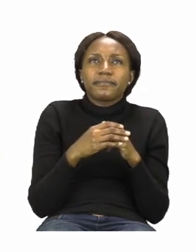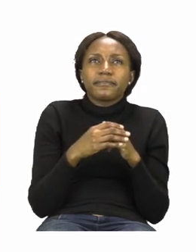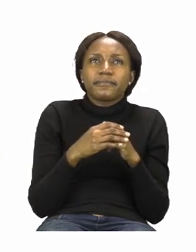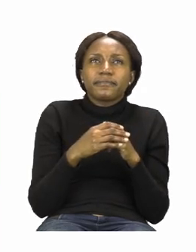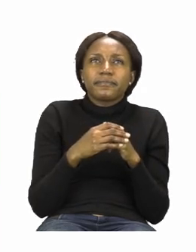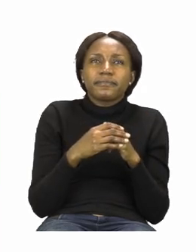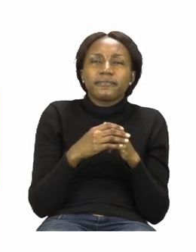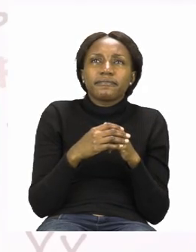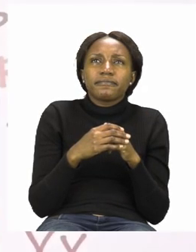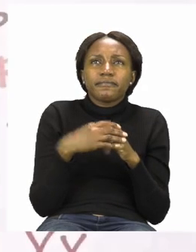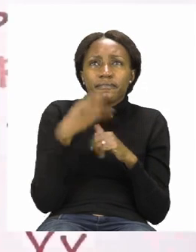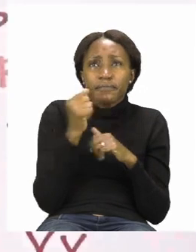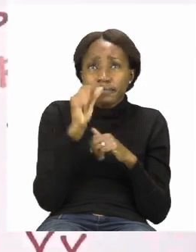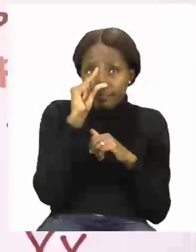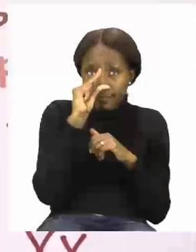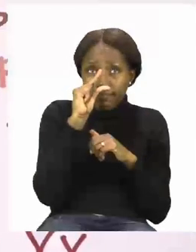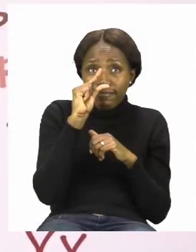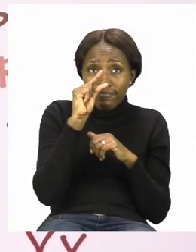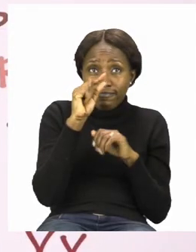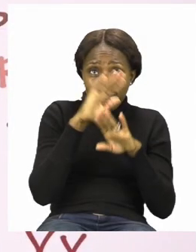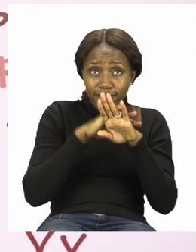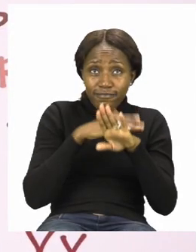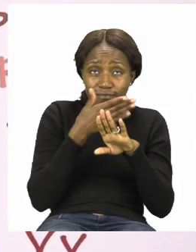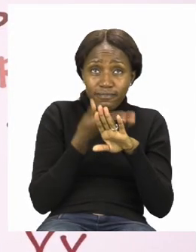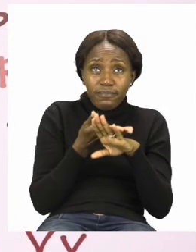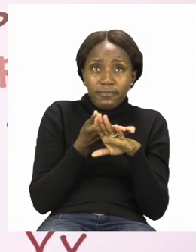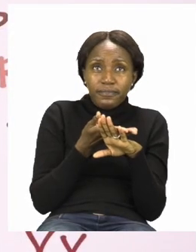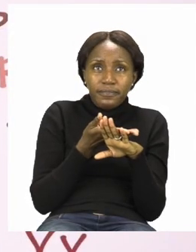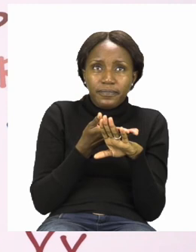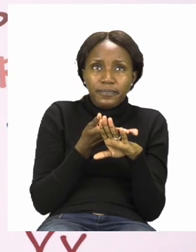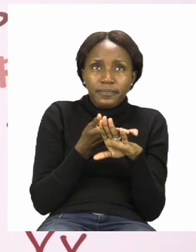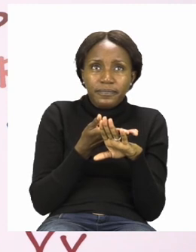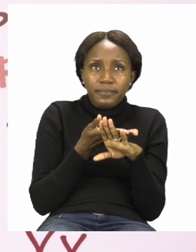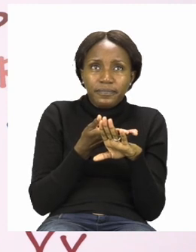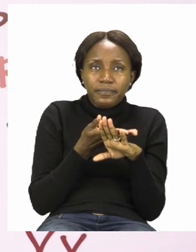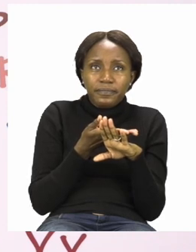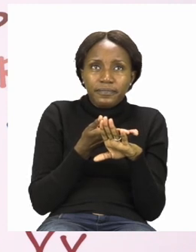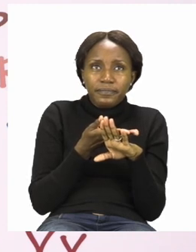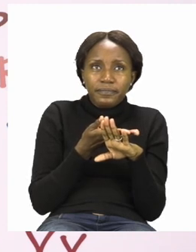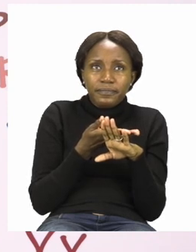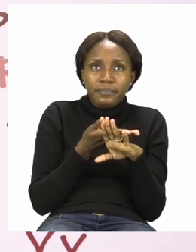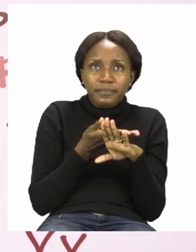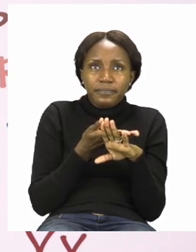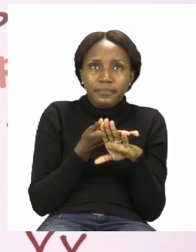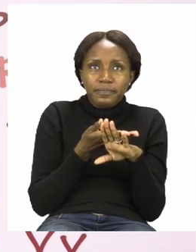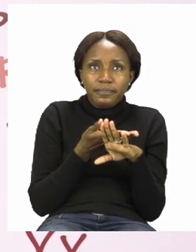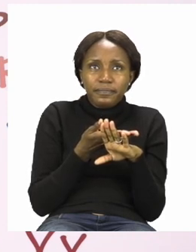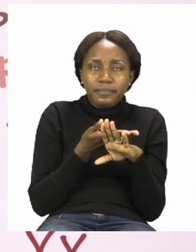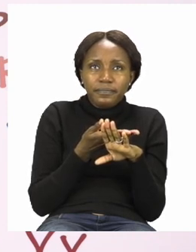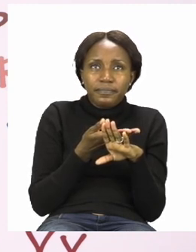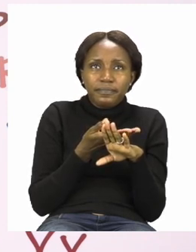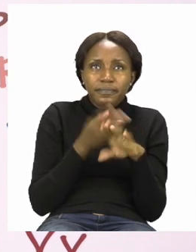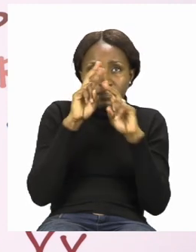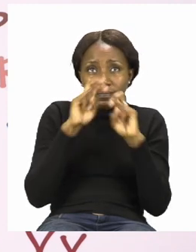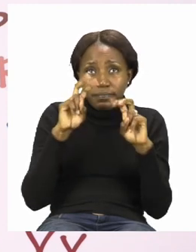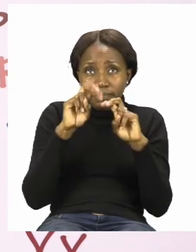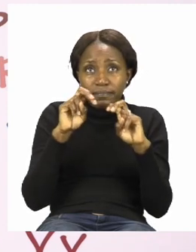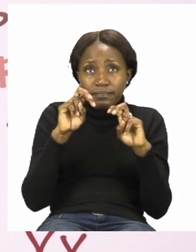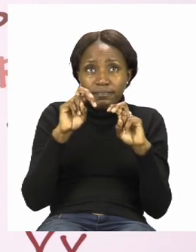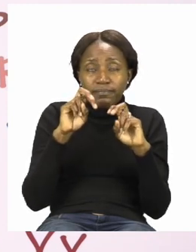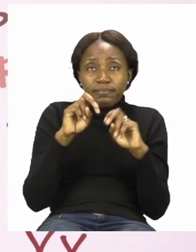piece of the word search that we're going to do together. We're going to look for these words.